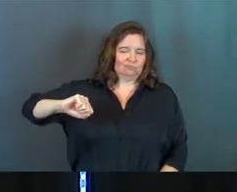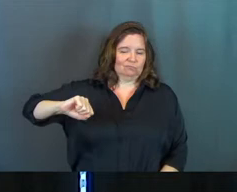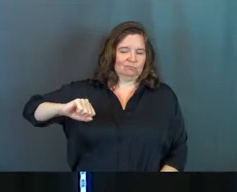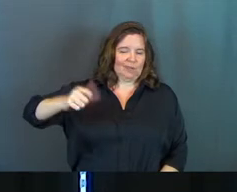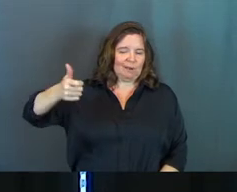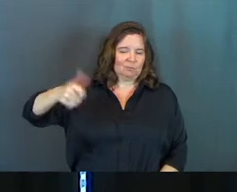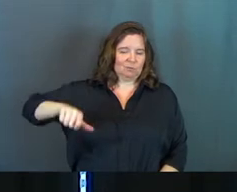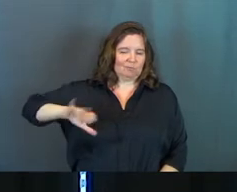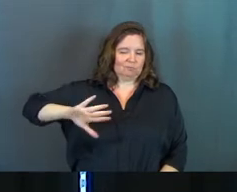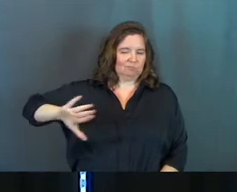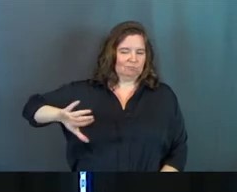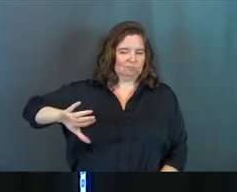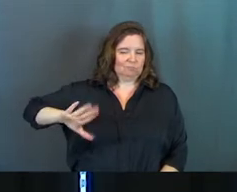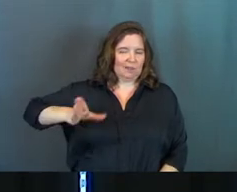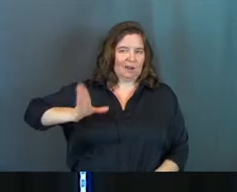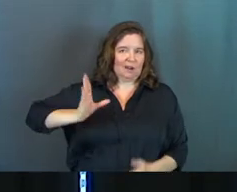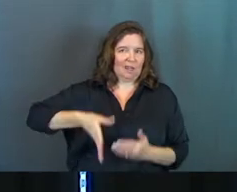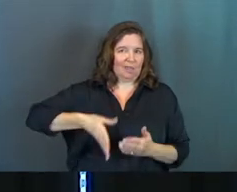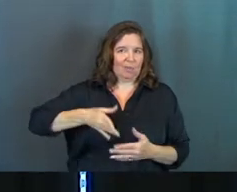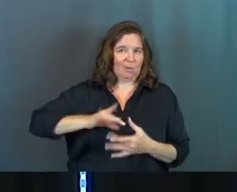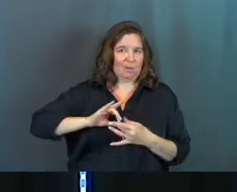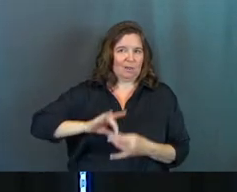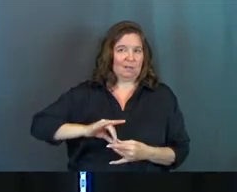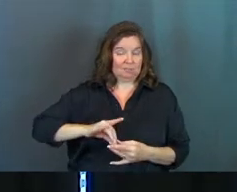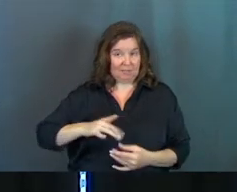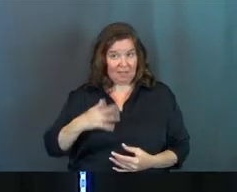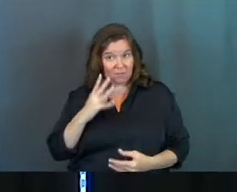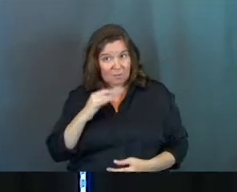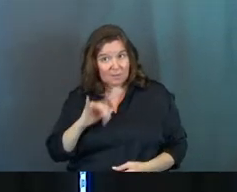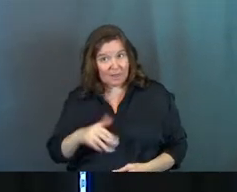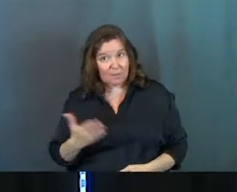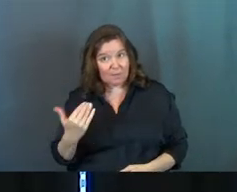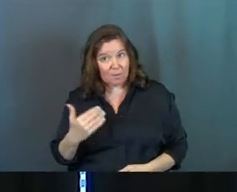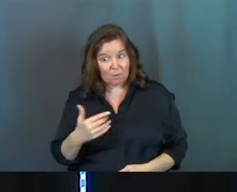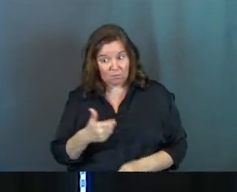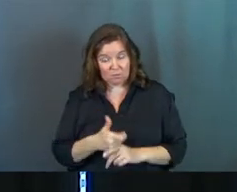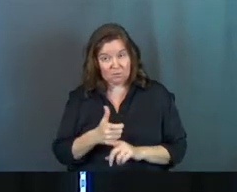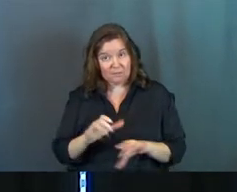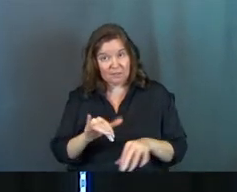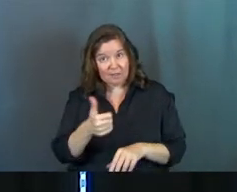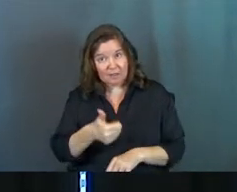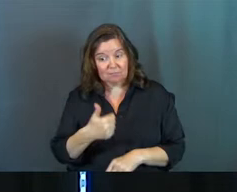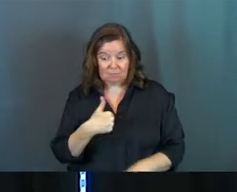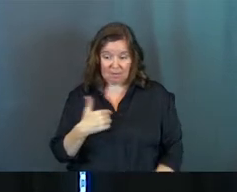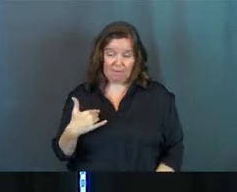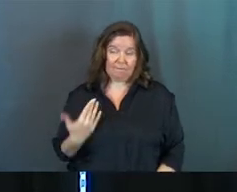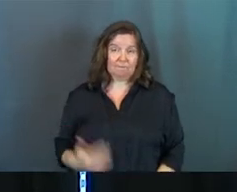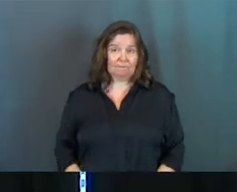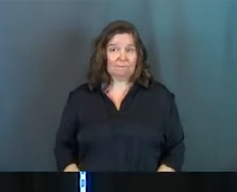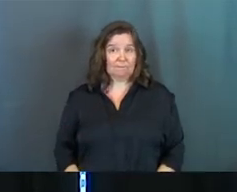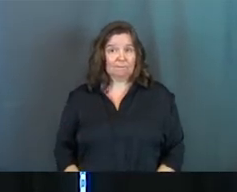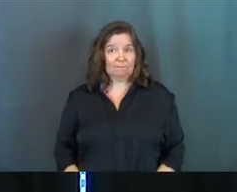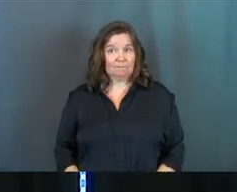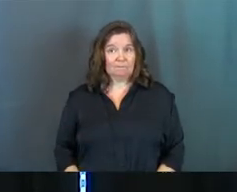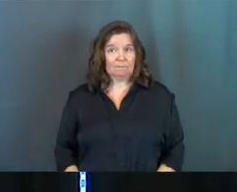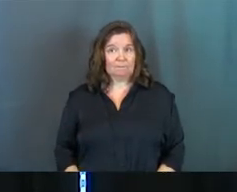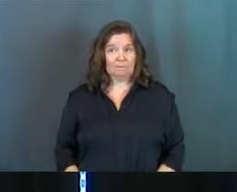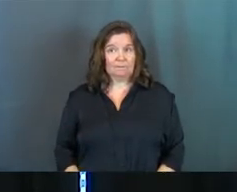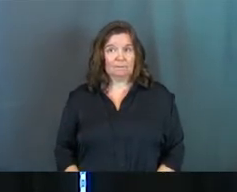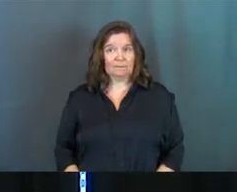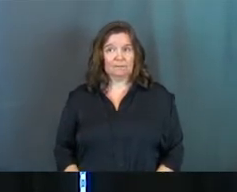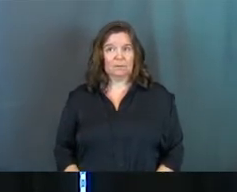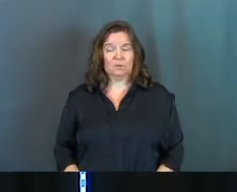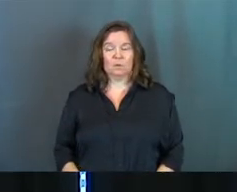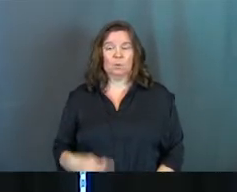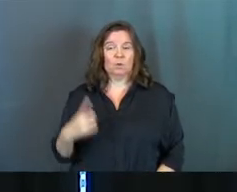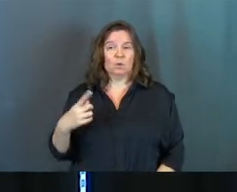reject them and kind of end the relationship. You ever been in that before? You ever done that before? I have. We place